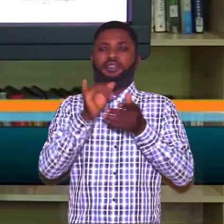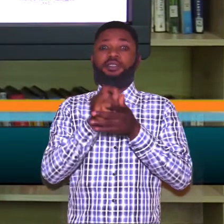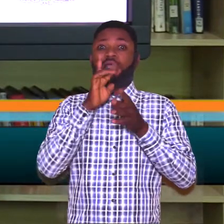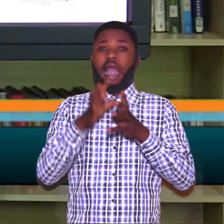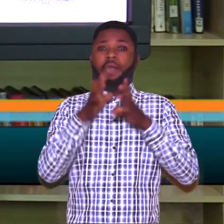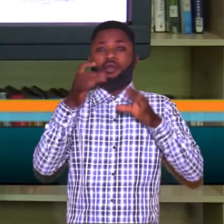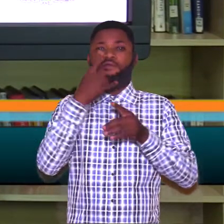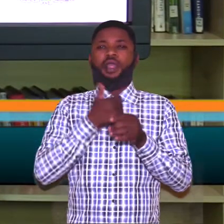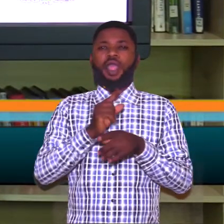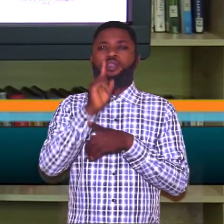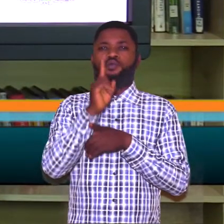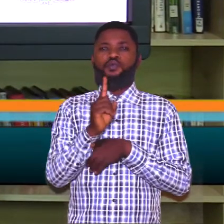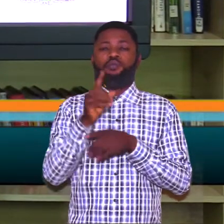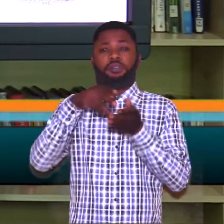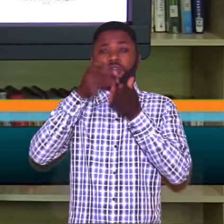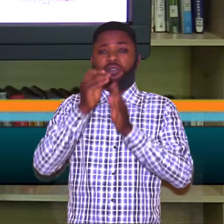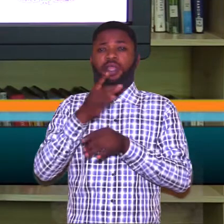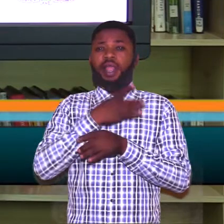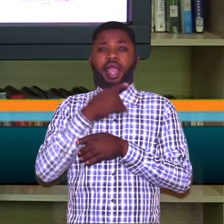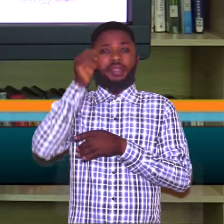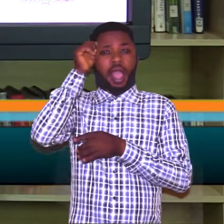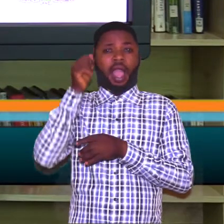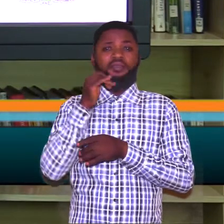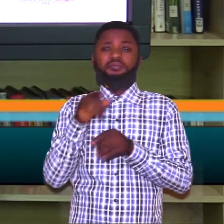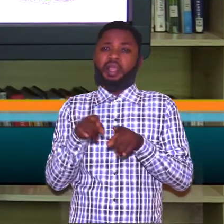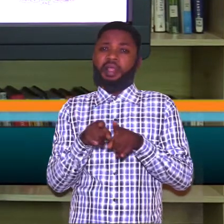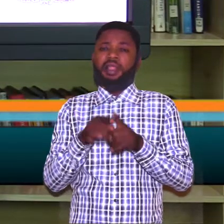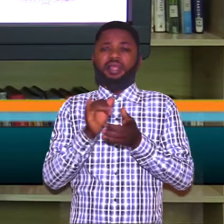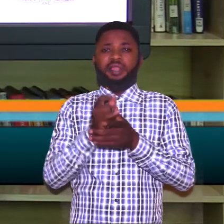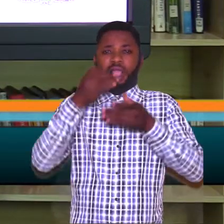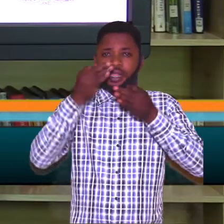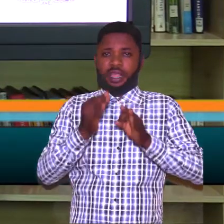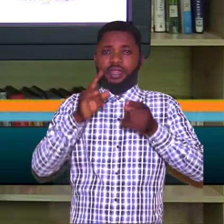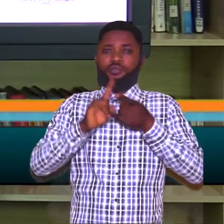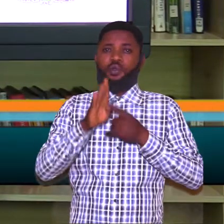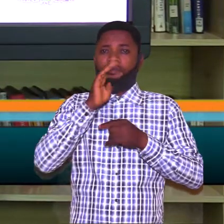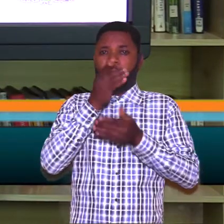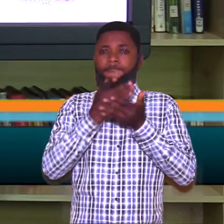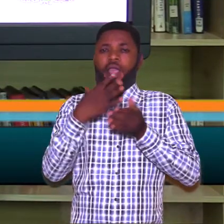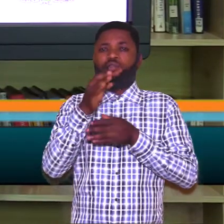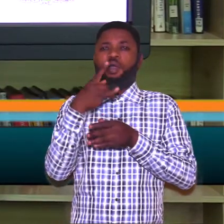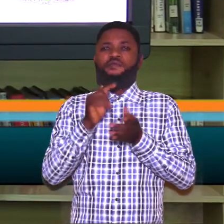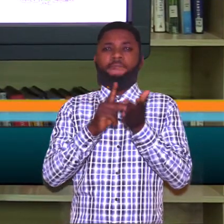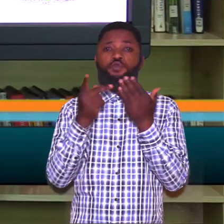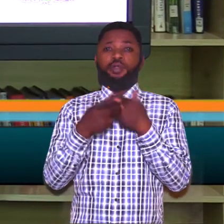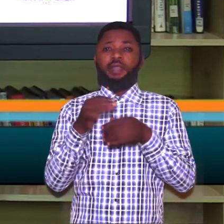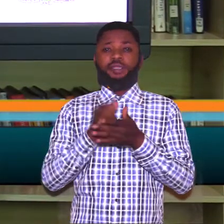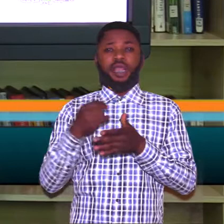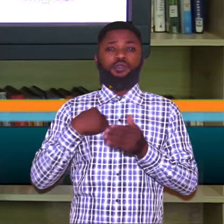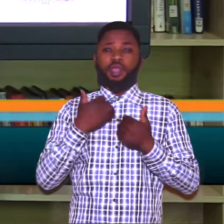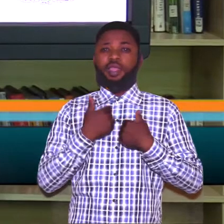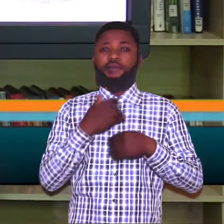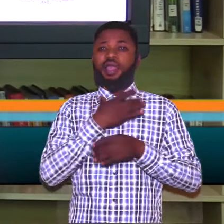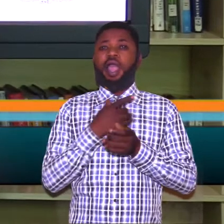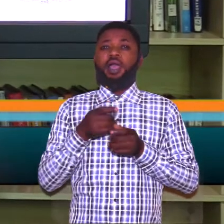that are bound for anyone students and adults alike that decide to be a part of the program that we